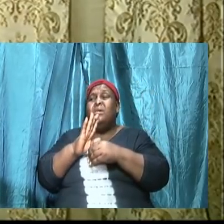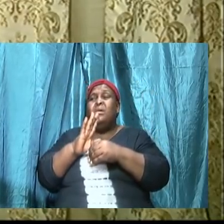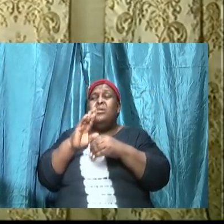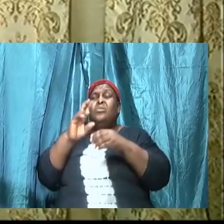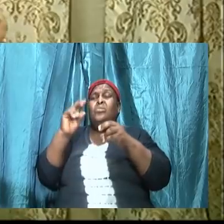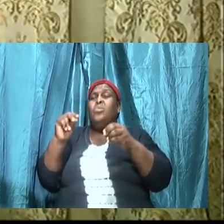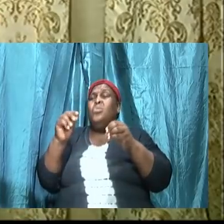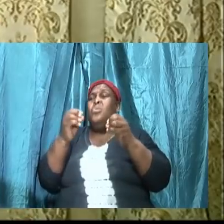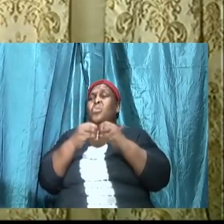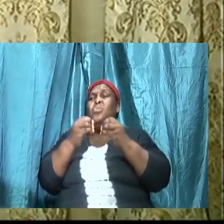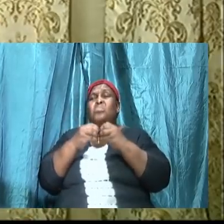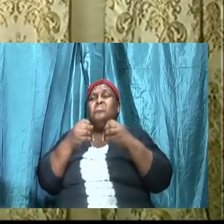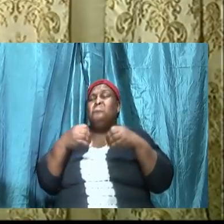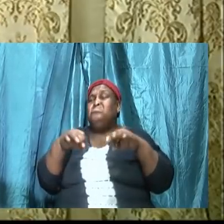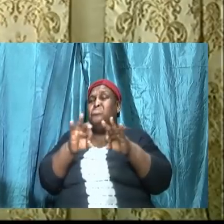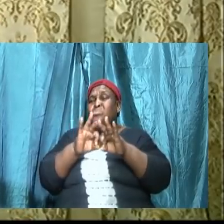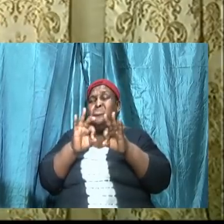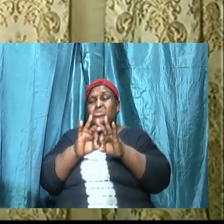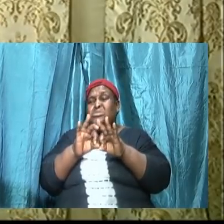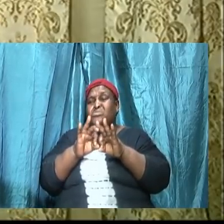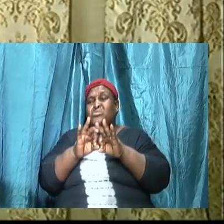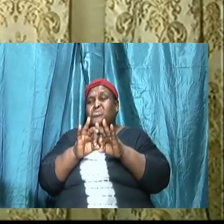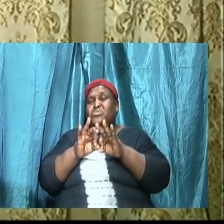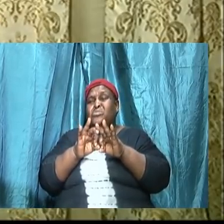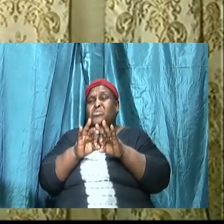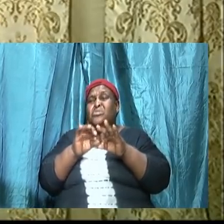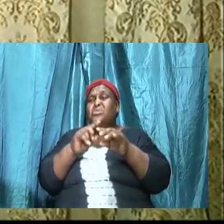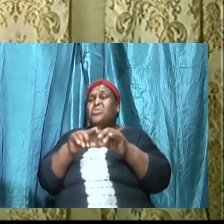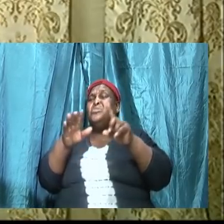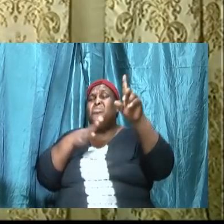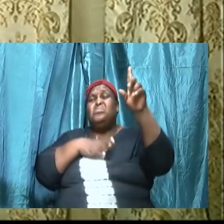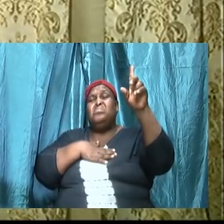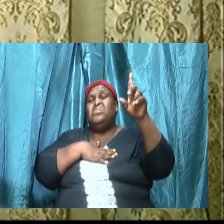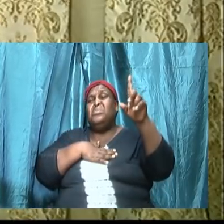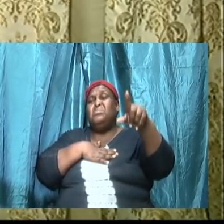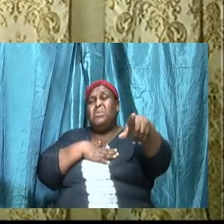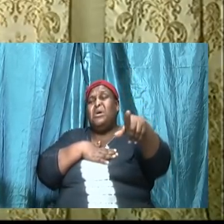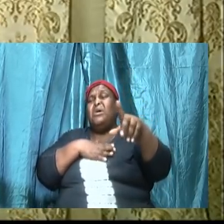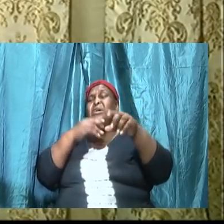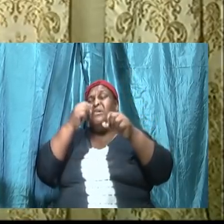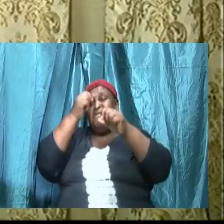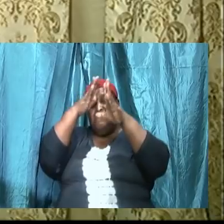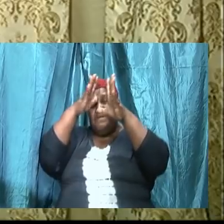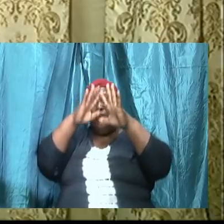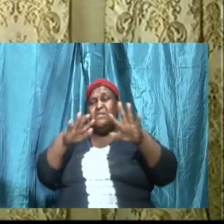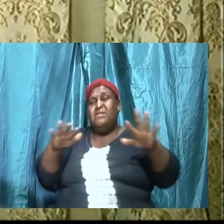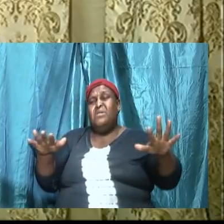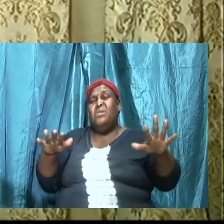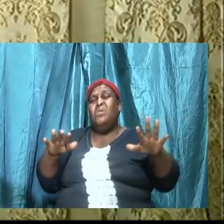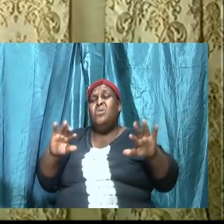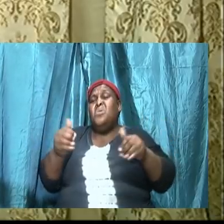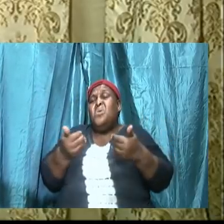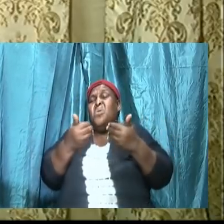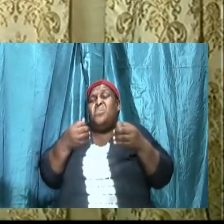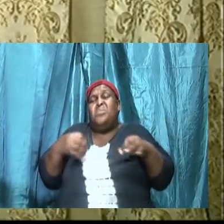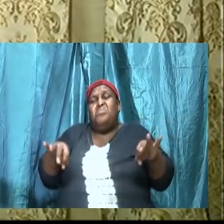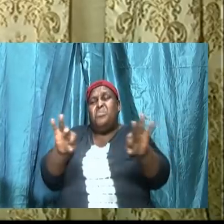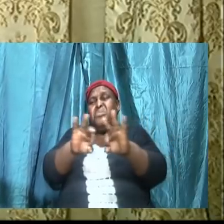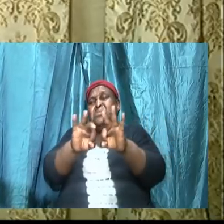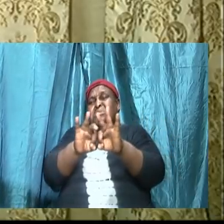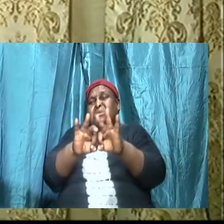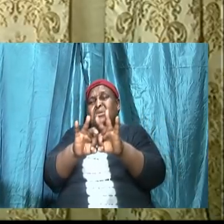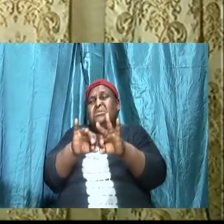more potent to my father's children how crucial it is that we